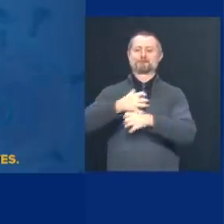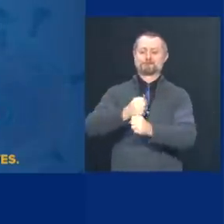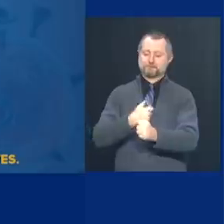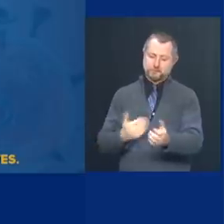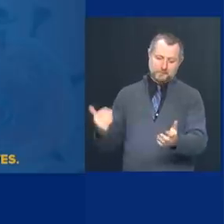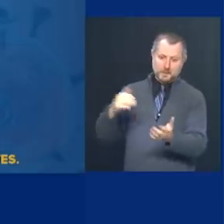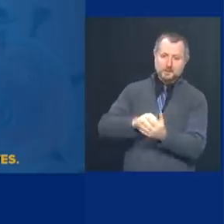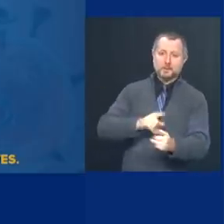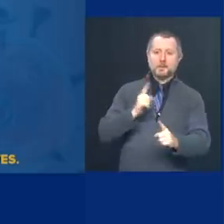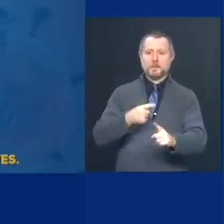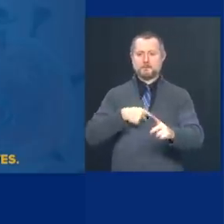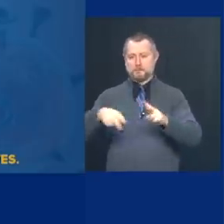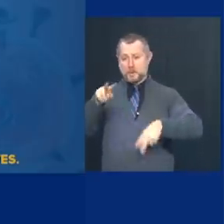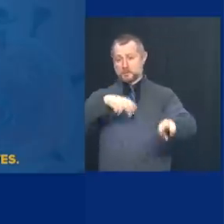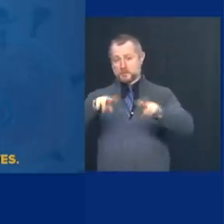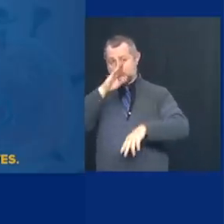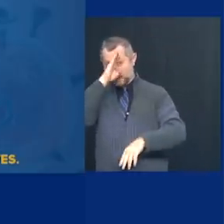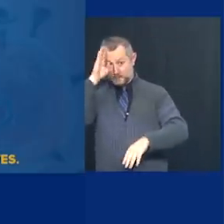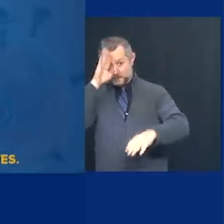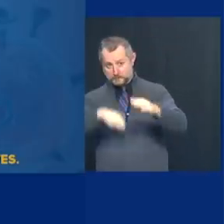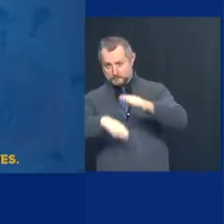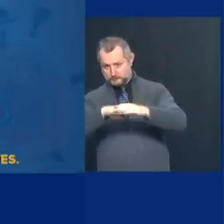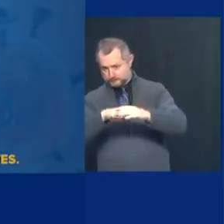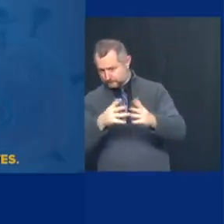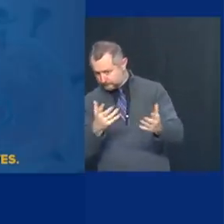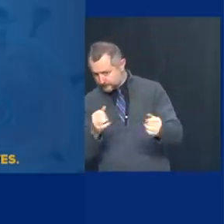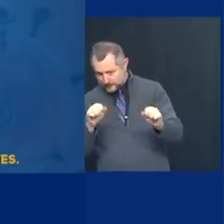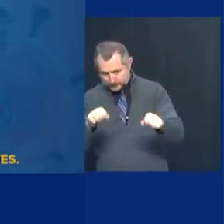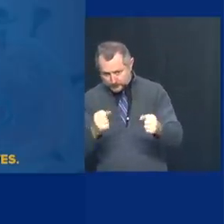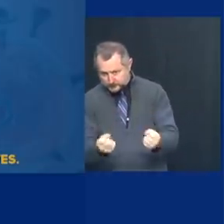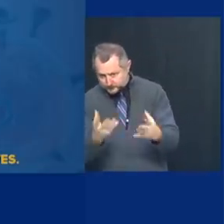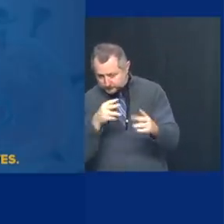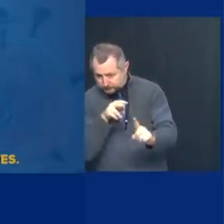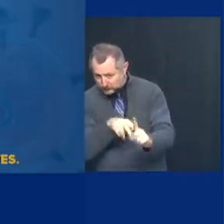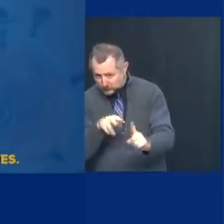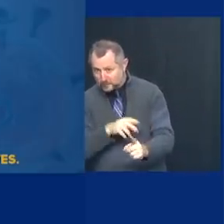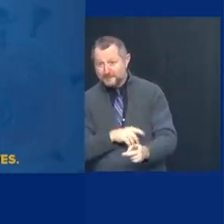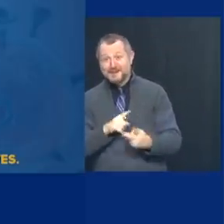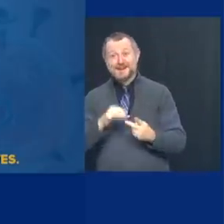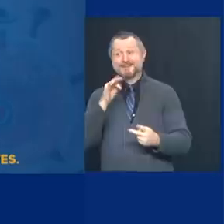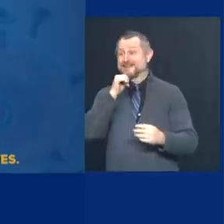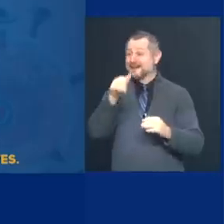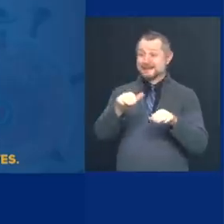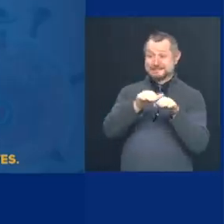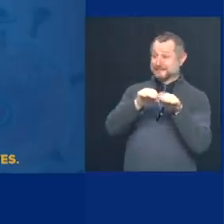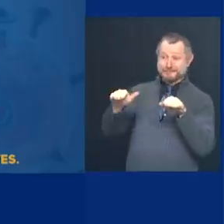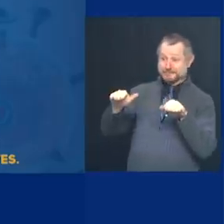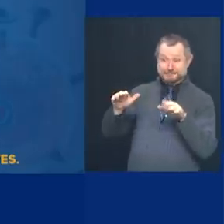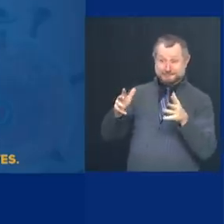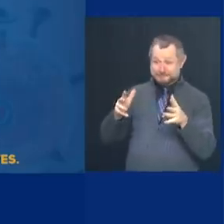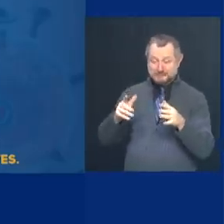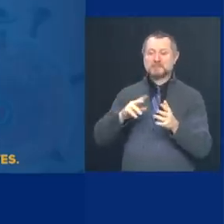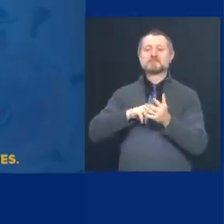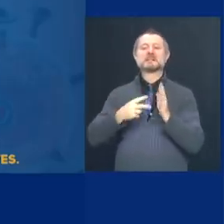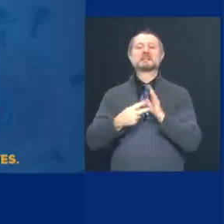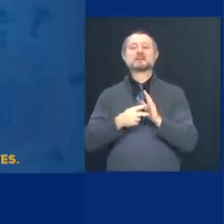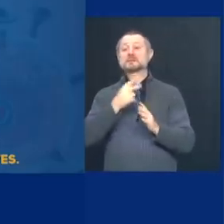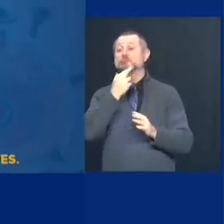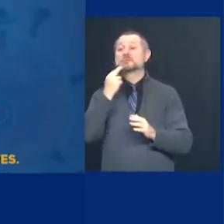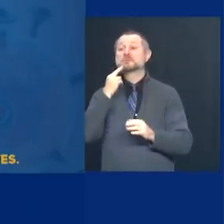hospital capacity. Uh, if it doesn't stabilize, we're going to reduce the indoor dining